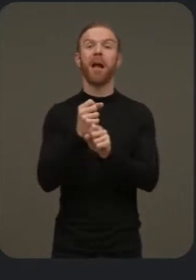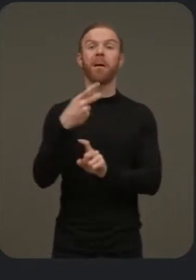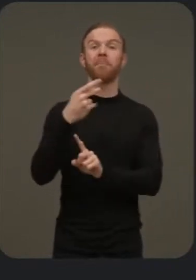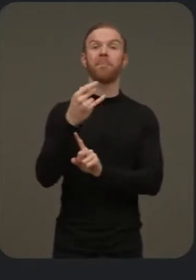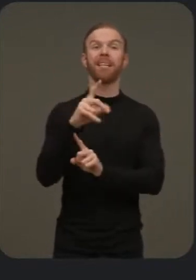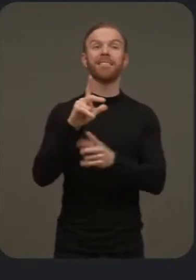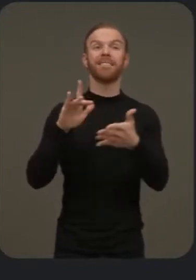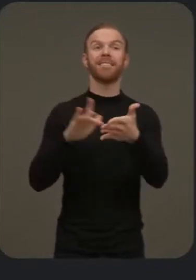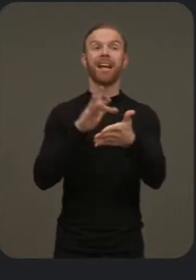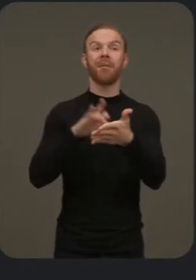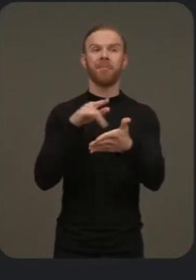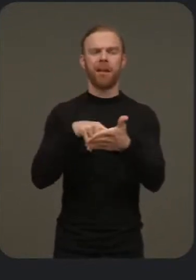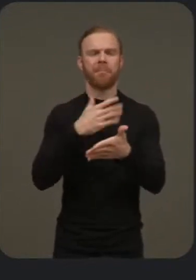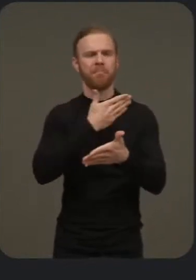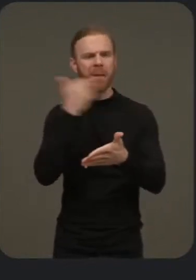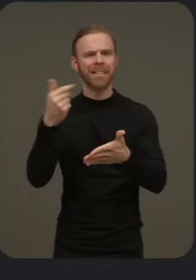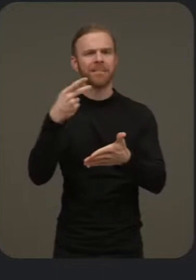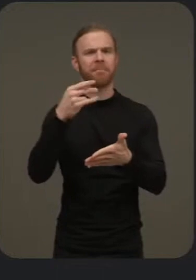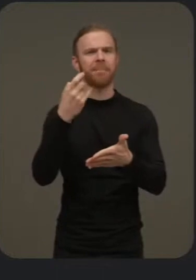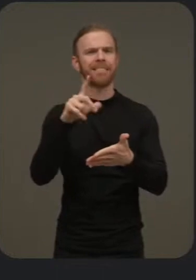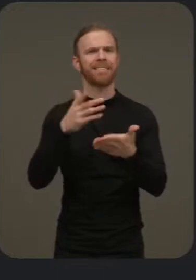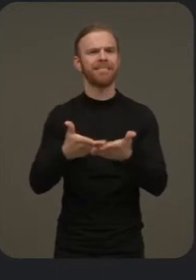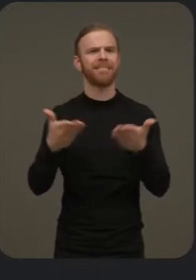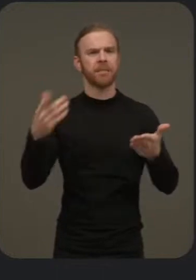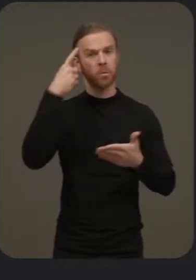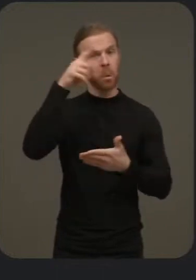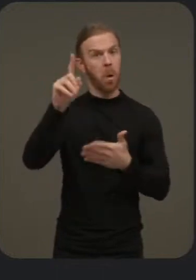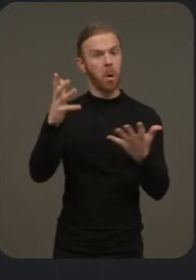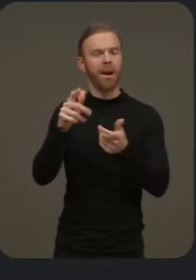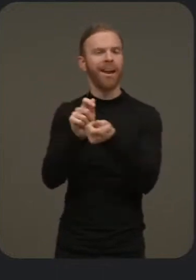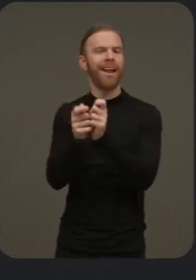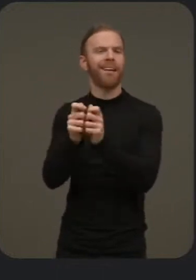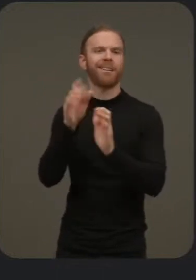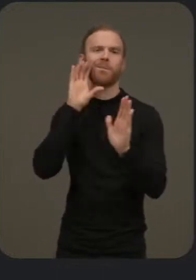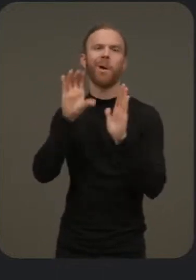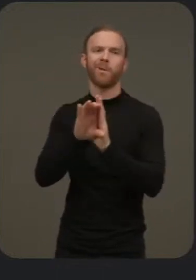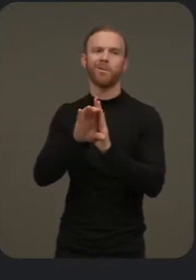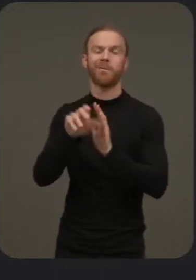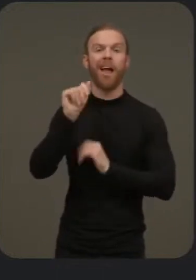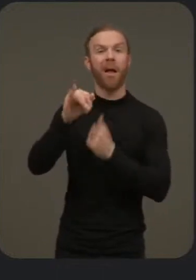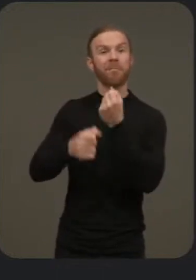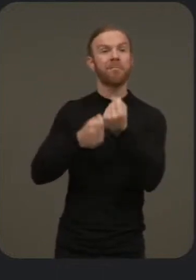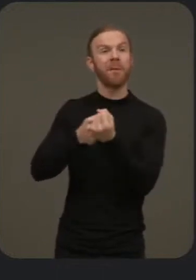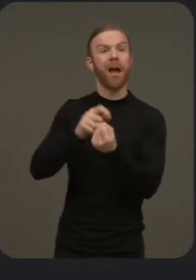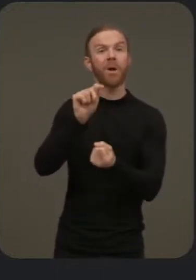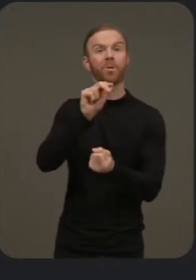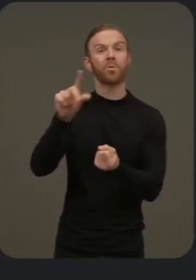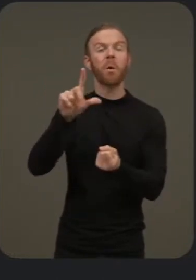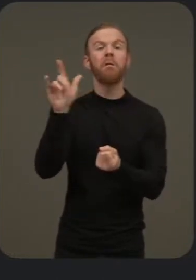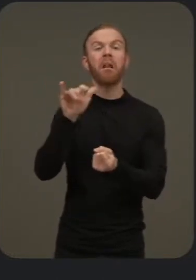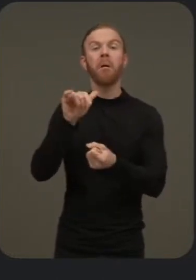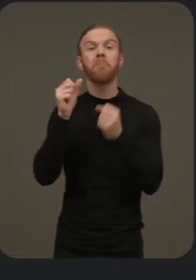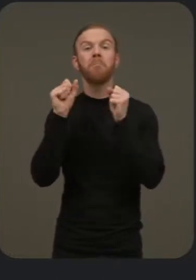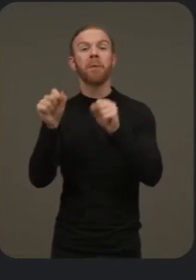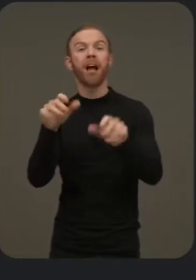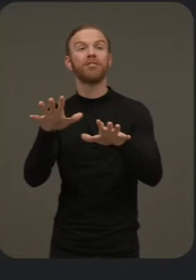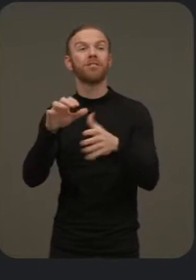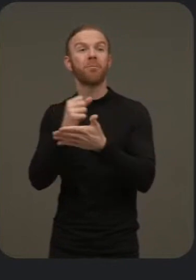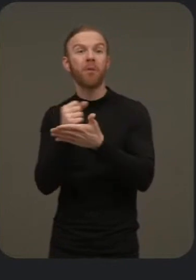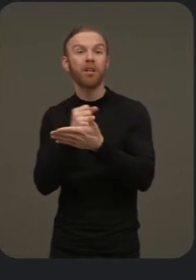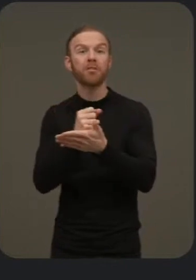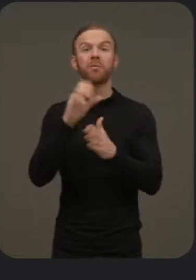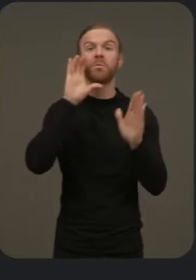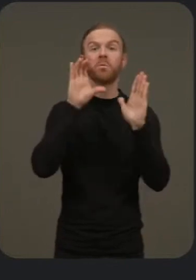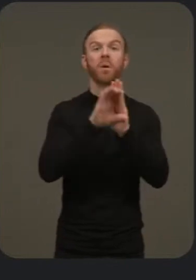the best Pixel device for editing photos with AI-powered tools like Magic Eraser and Photo on Blur.